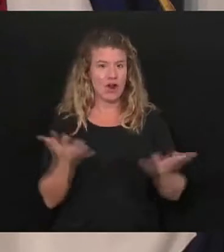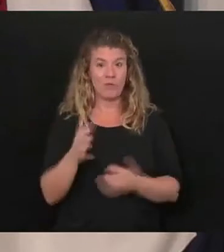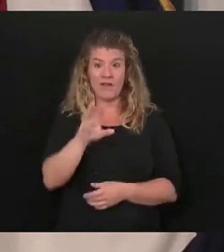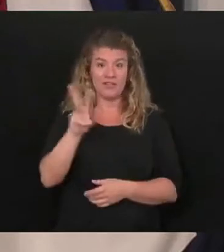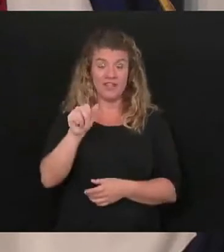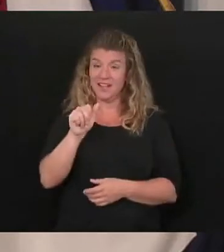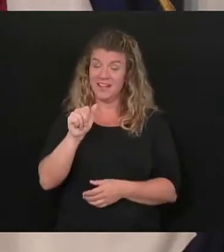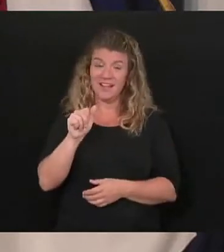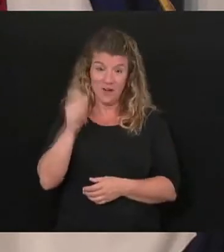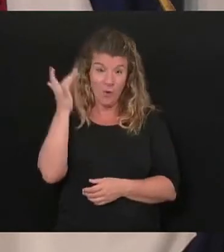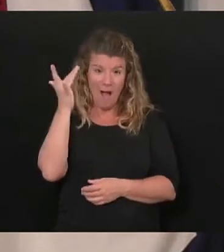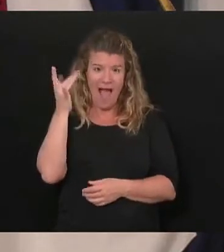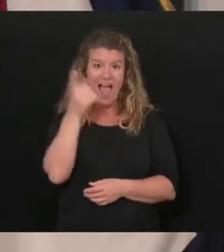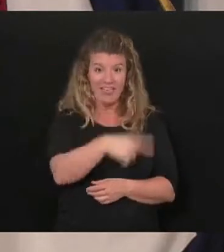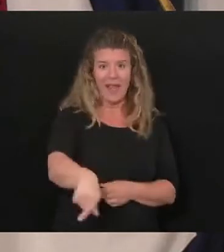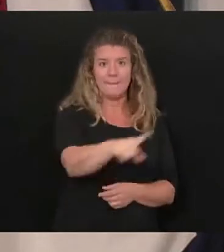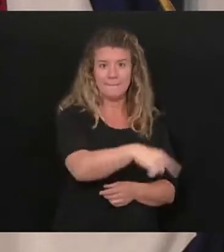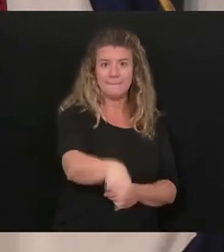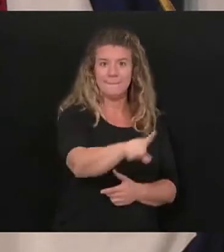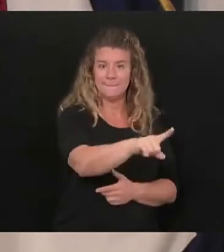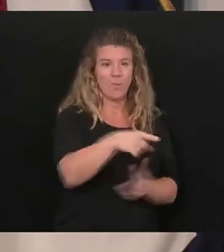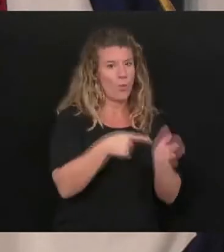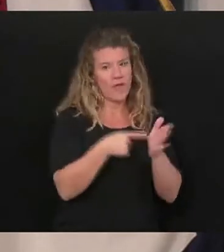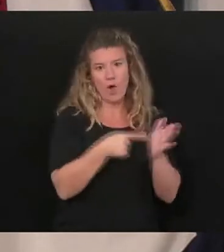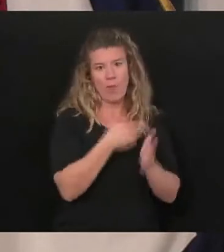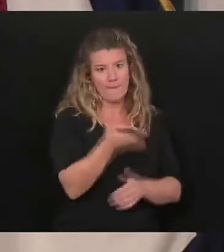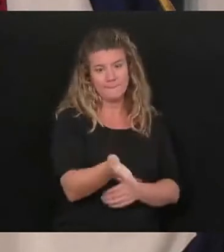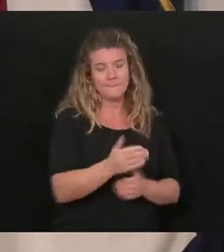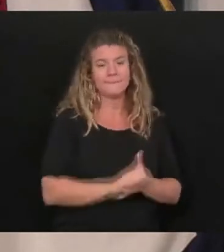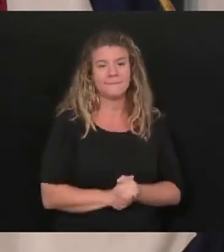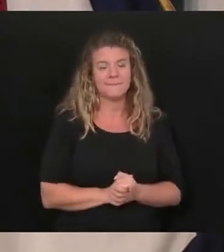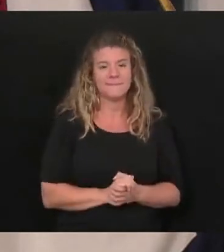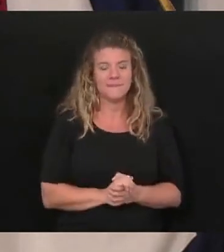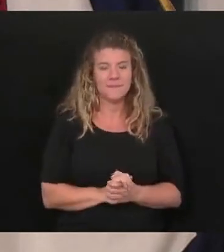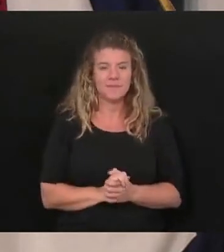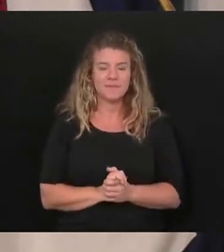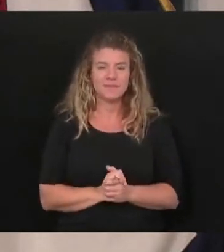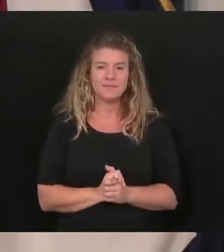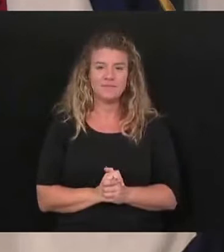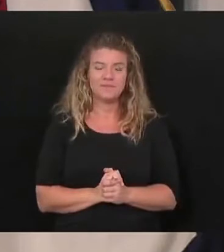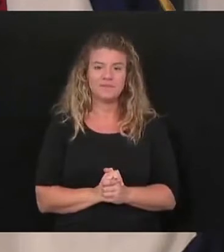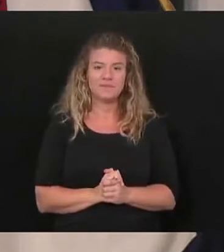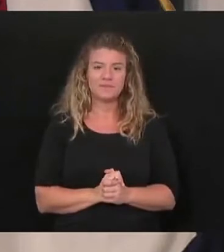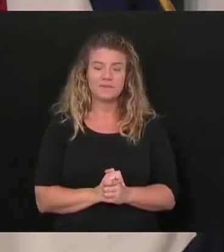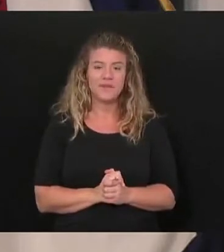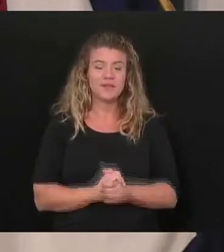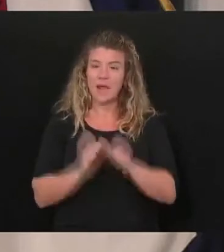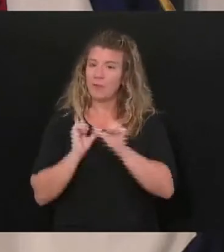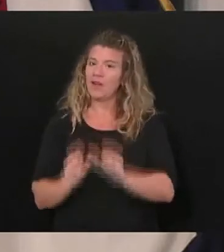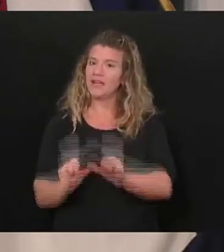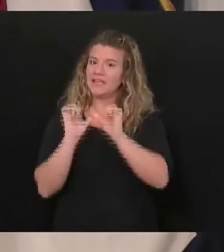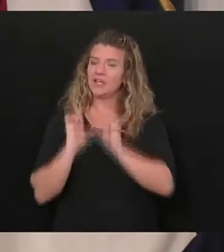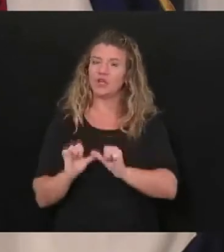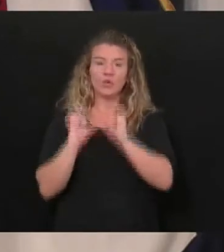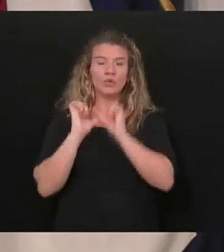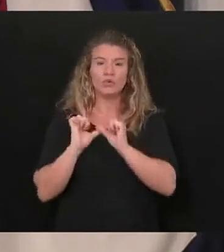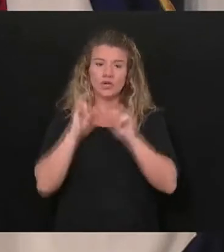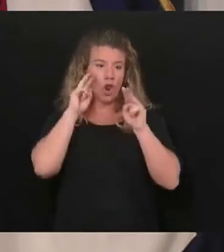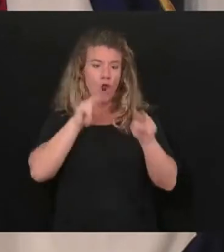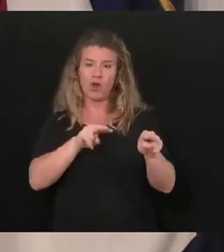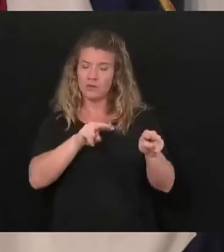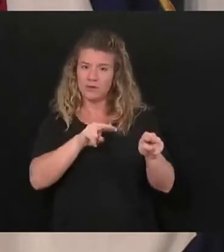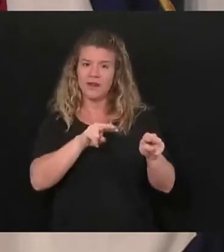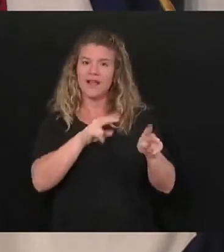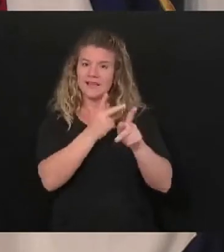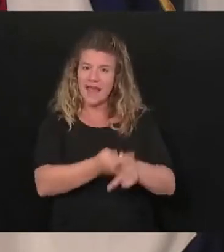all across this great country we owe to our veterans and we owe to our active military. So, we're going to continue to try to look after them